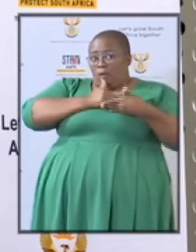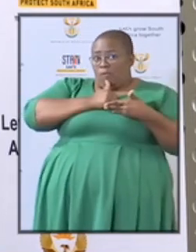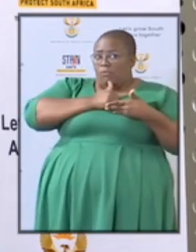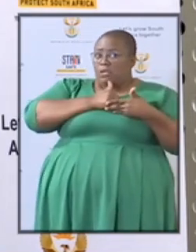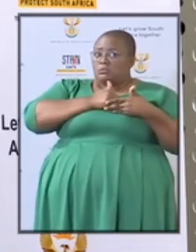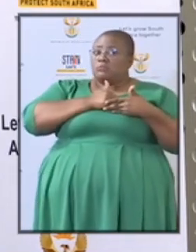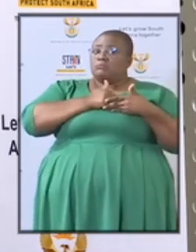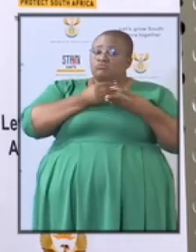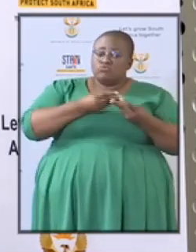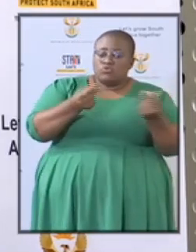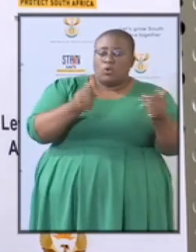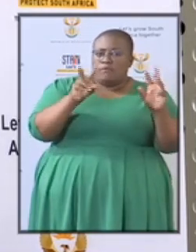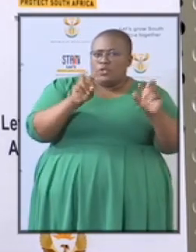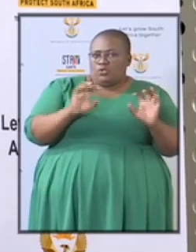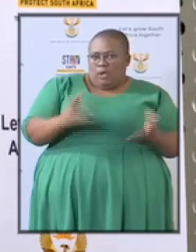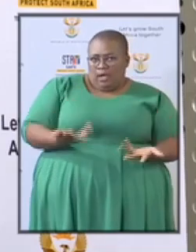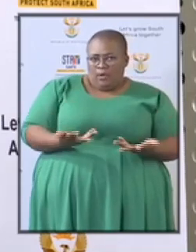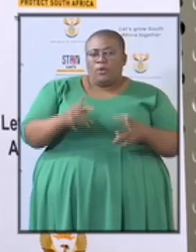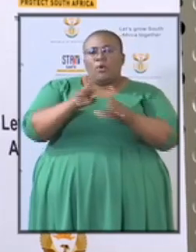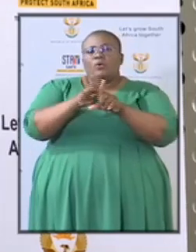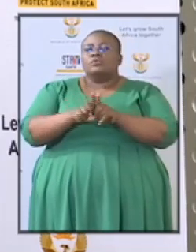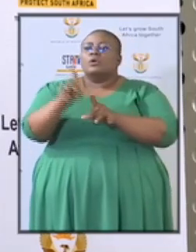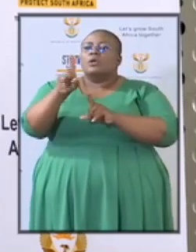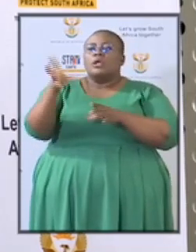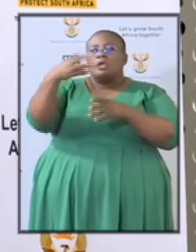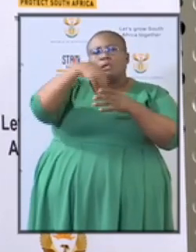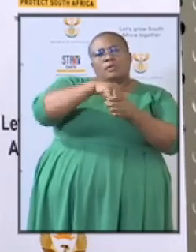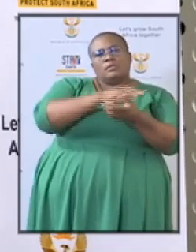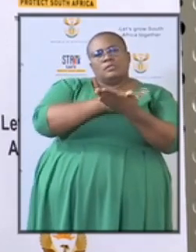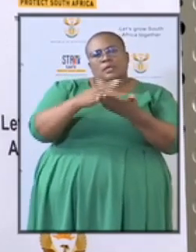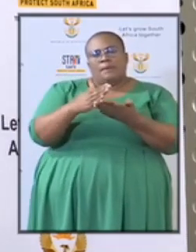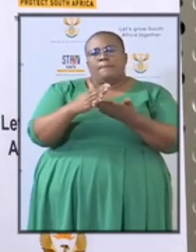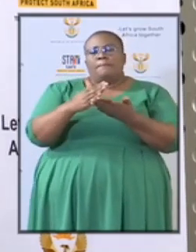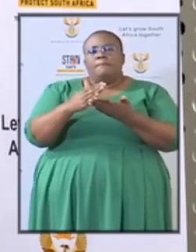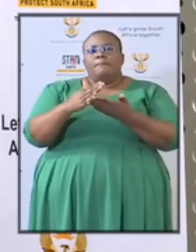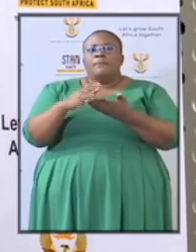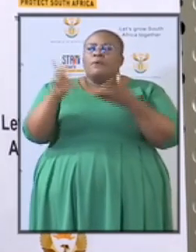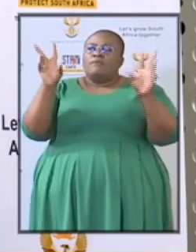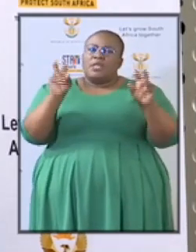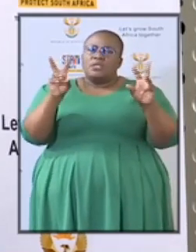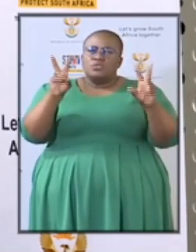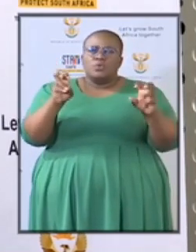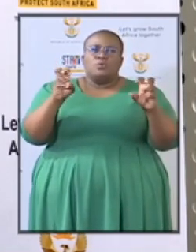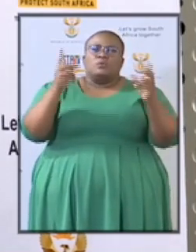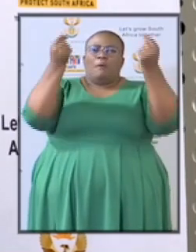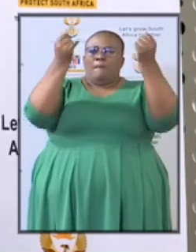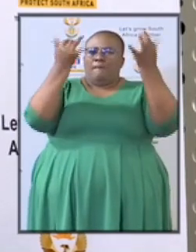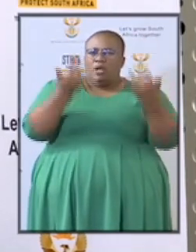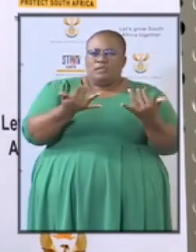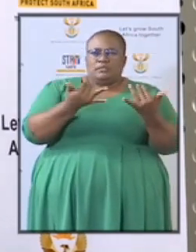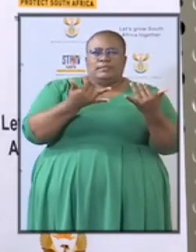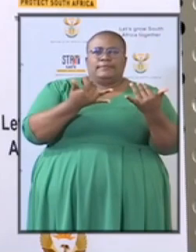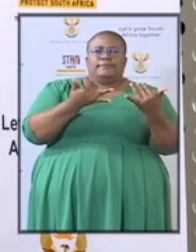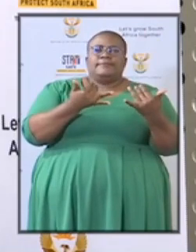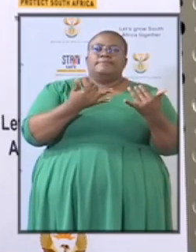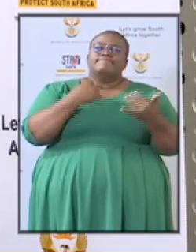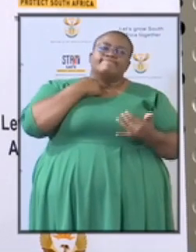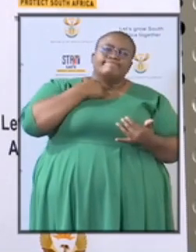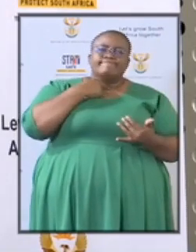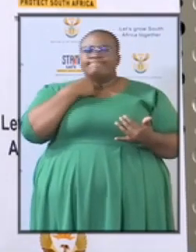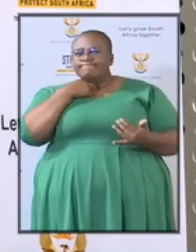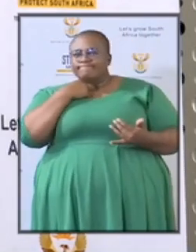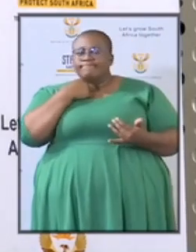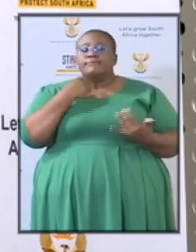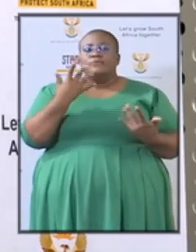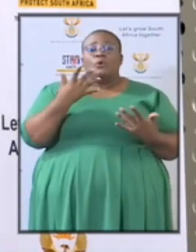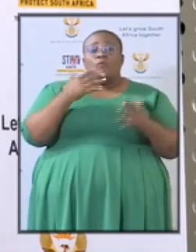and also including uh some of the unblocking of issues of budgetary constraints for example one of the